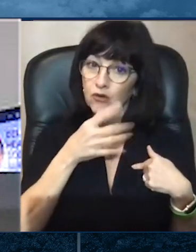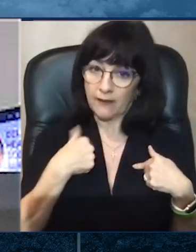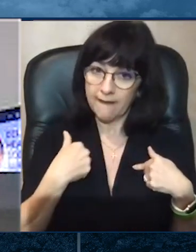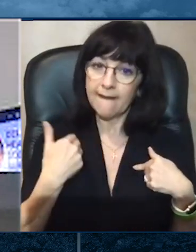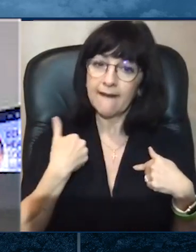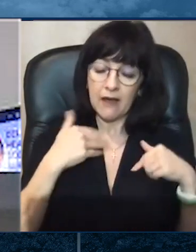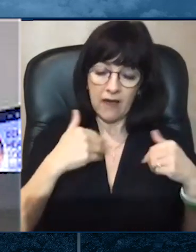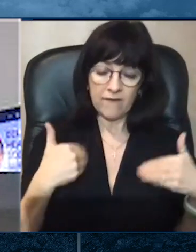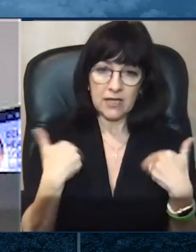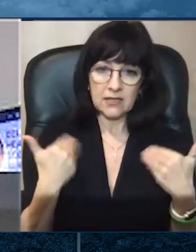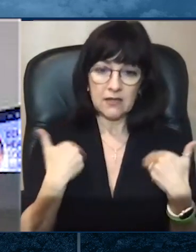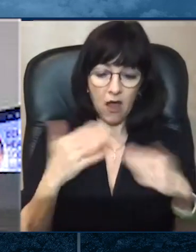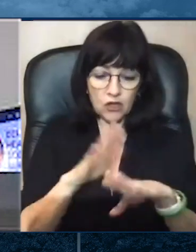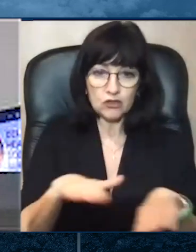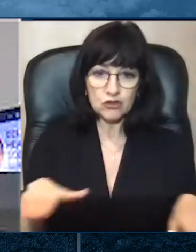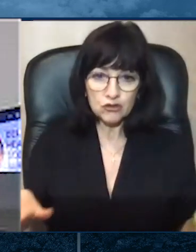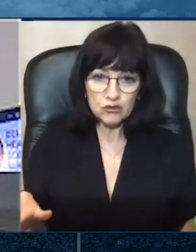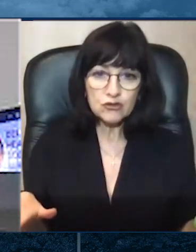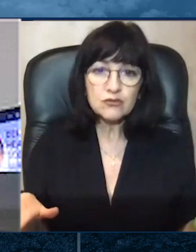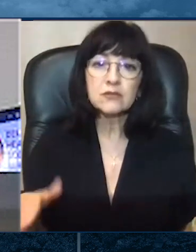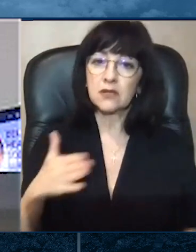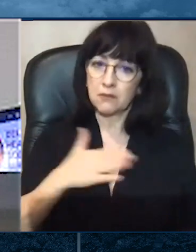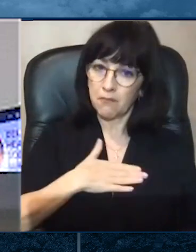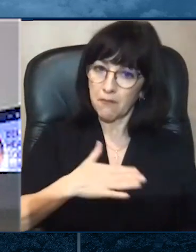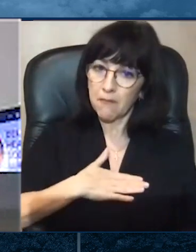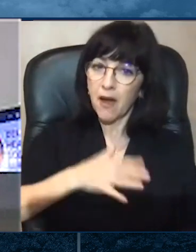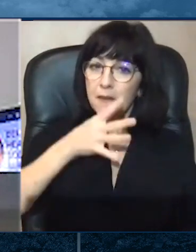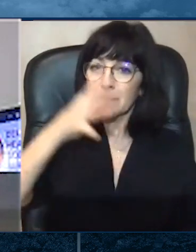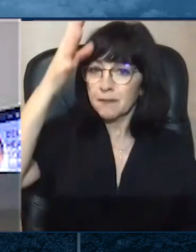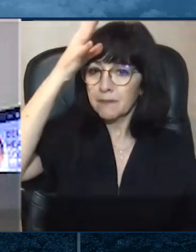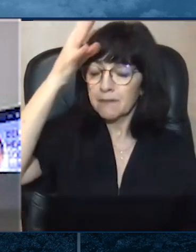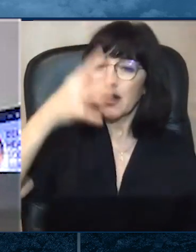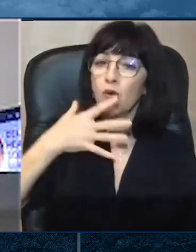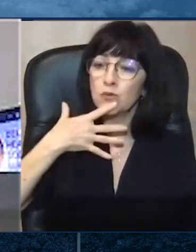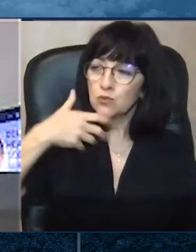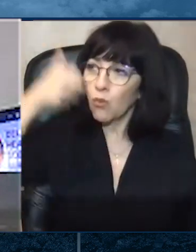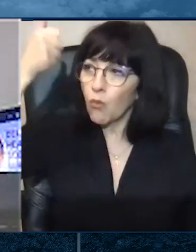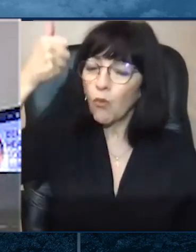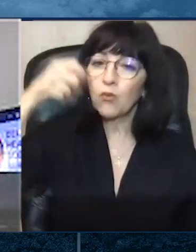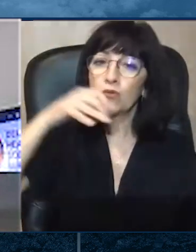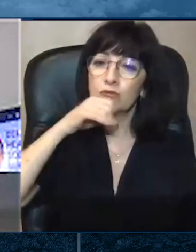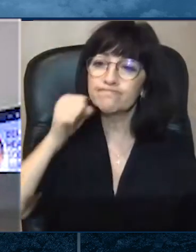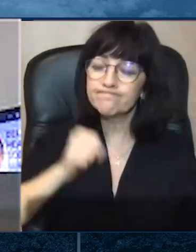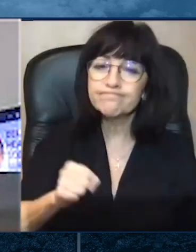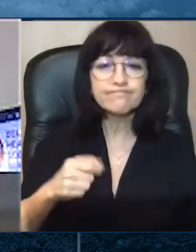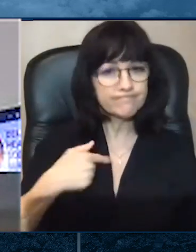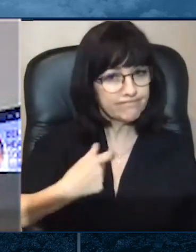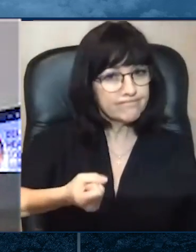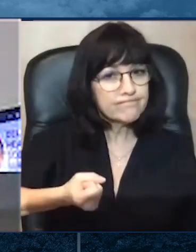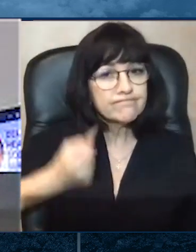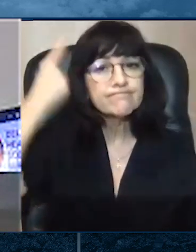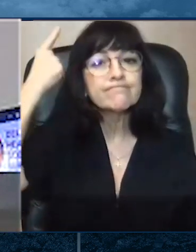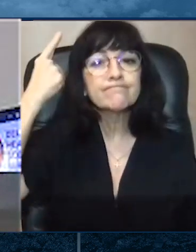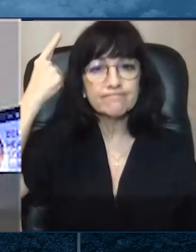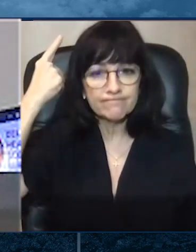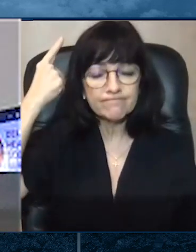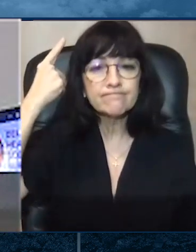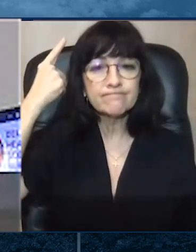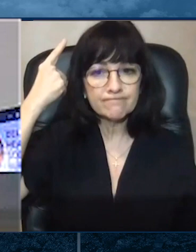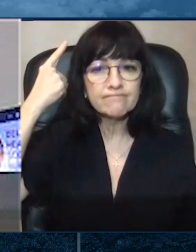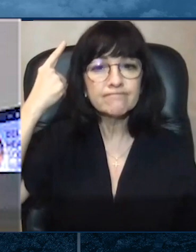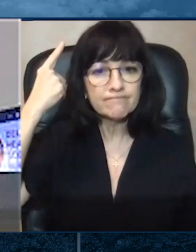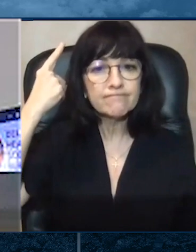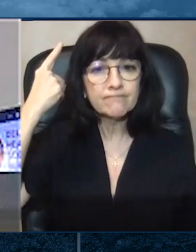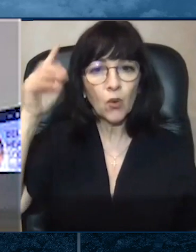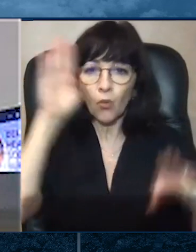Por lo tanto, yo entiendo las preocupaciones que tienen las personas de Delaware hoy